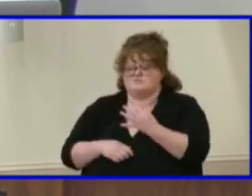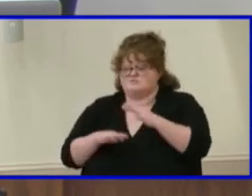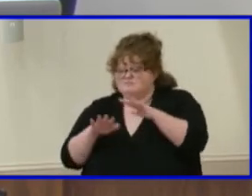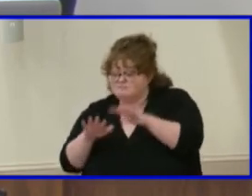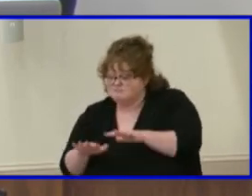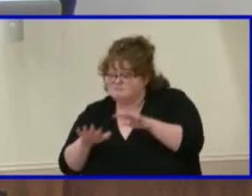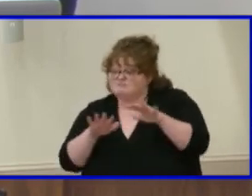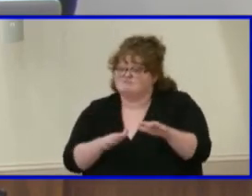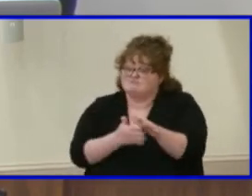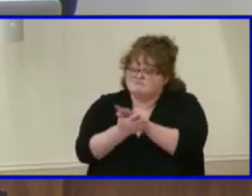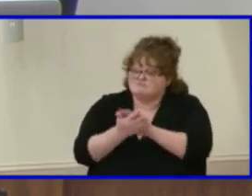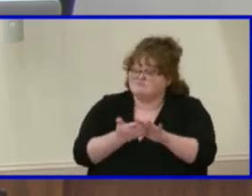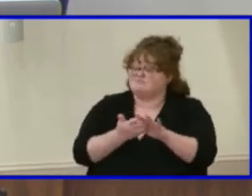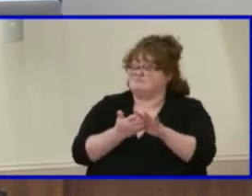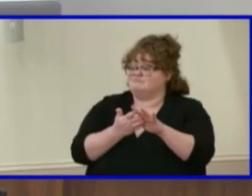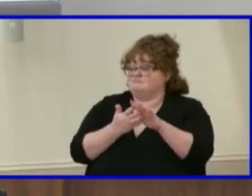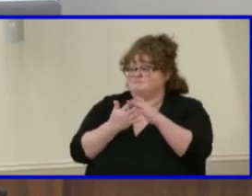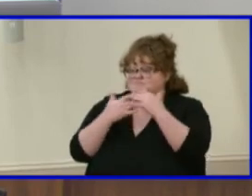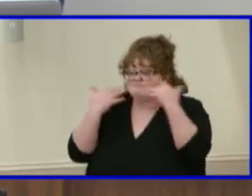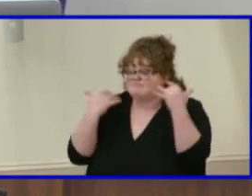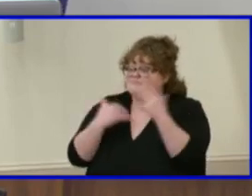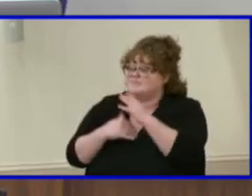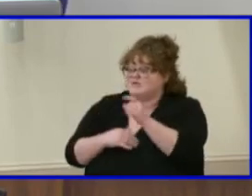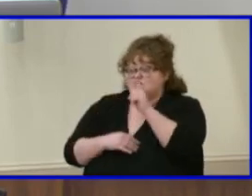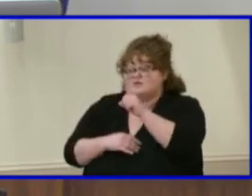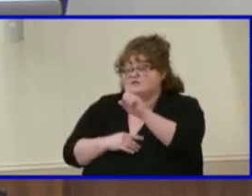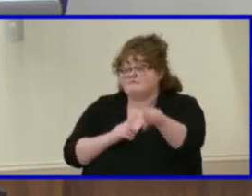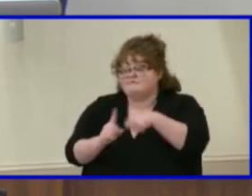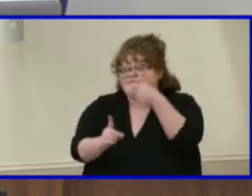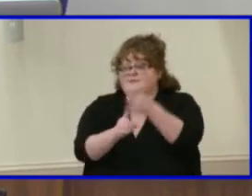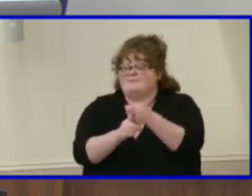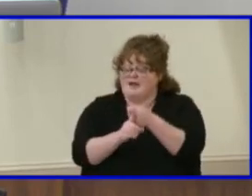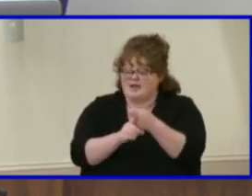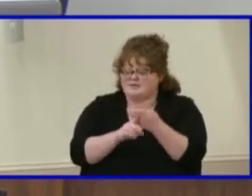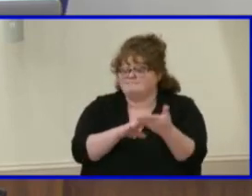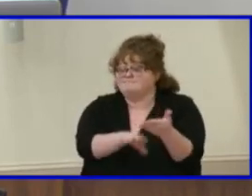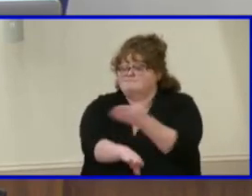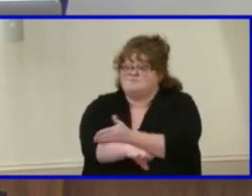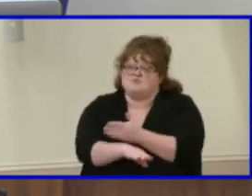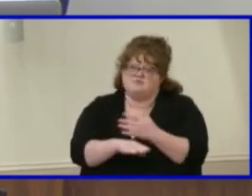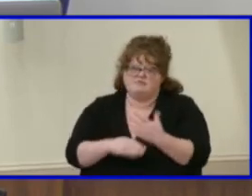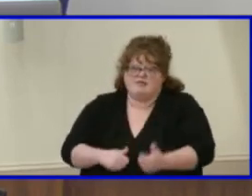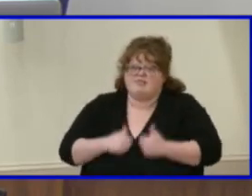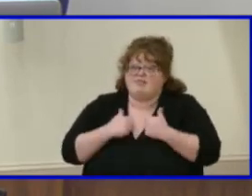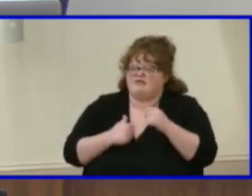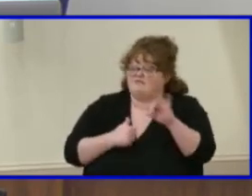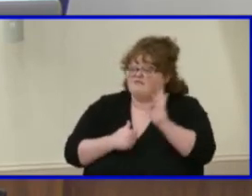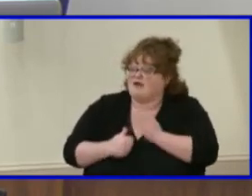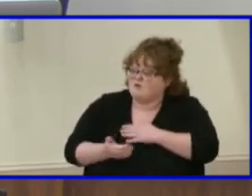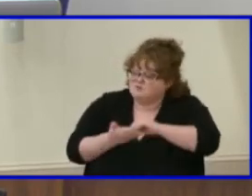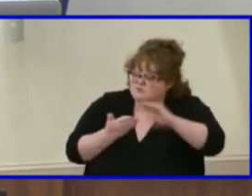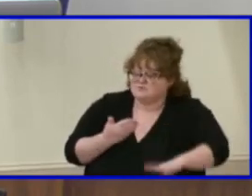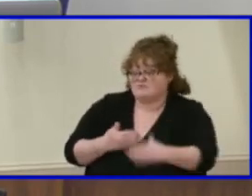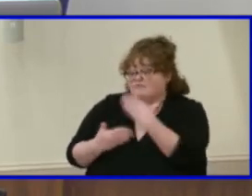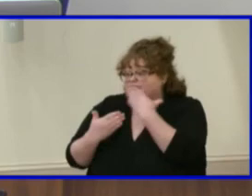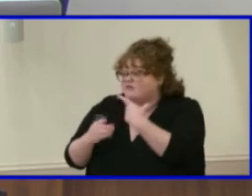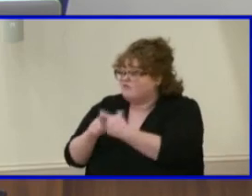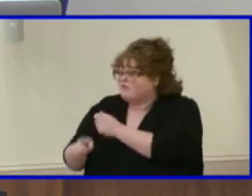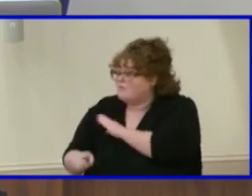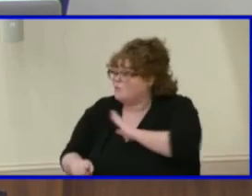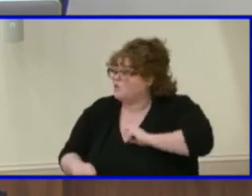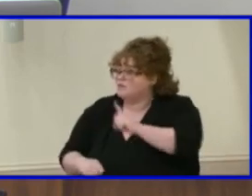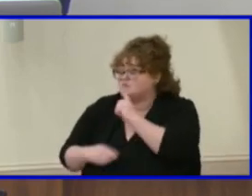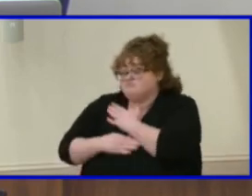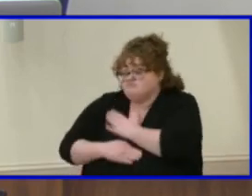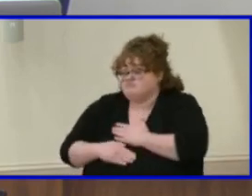you have left an indelible mark on the division and the lives of students and staff. So thank you from myself and the board, and we appreciate your service and we